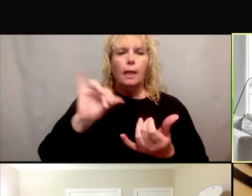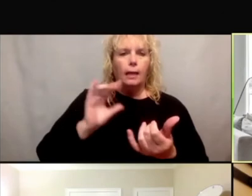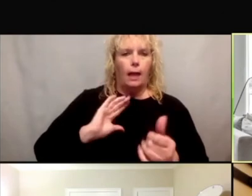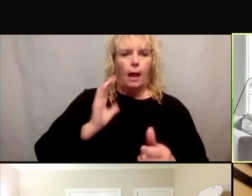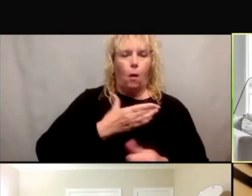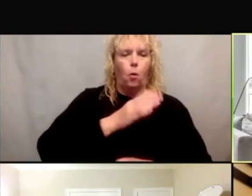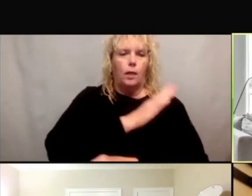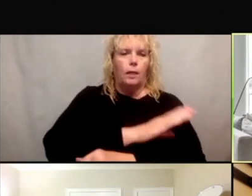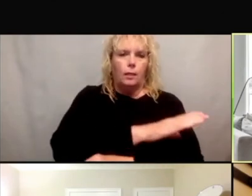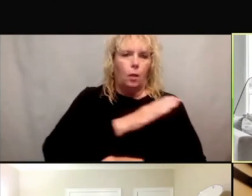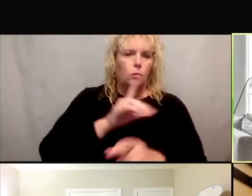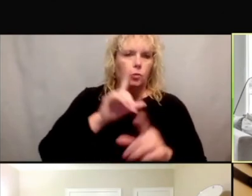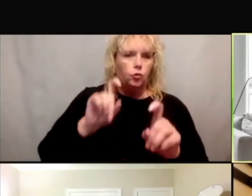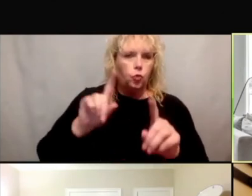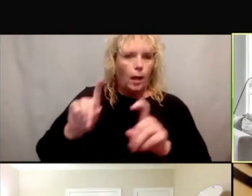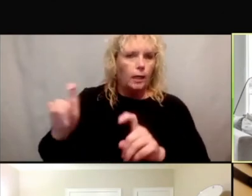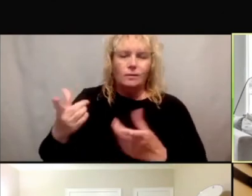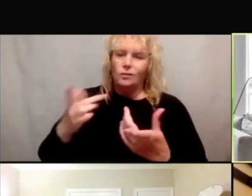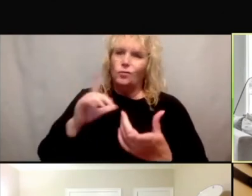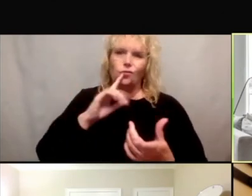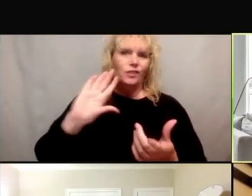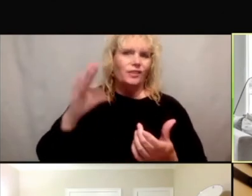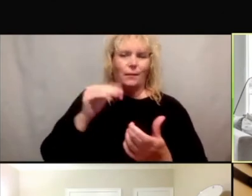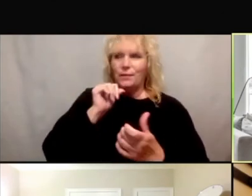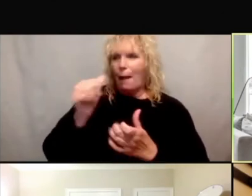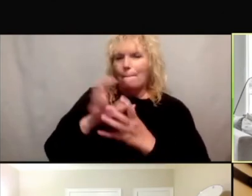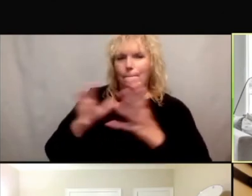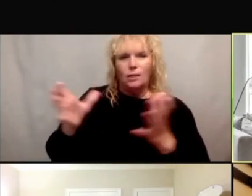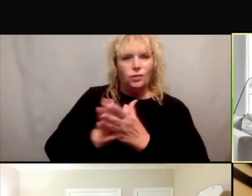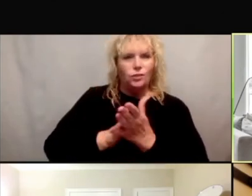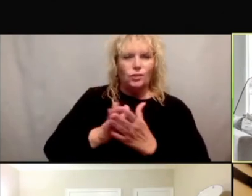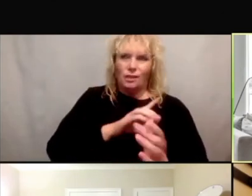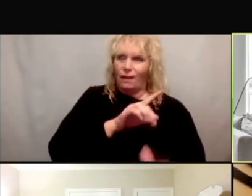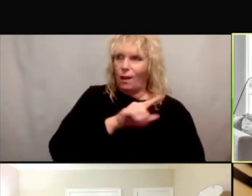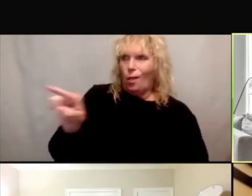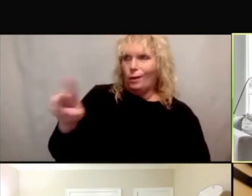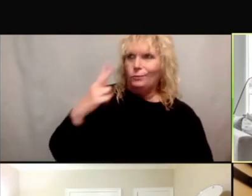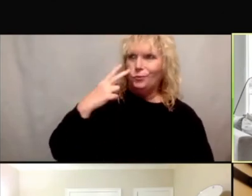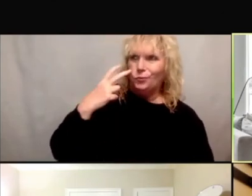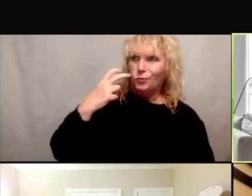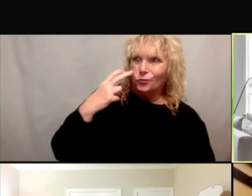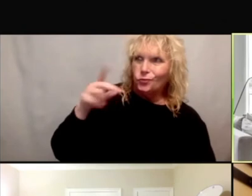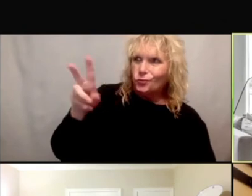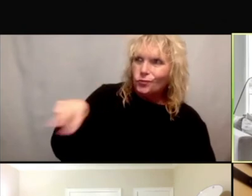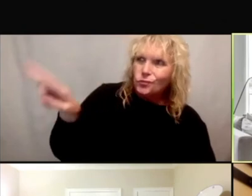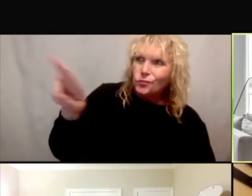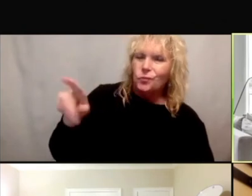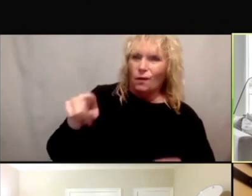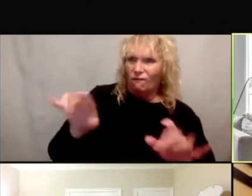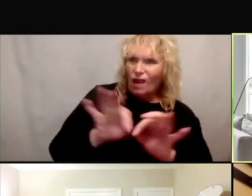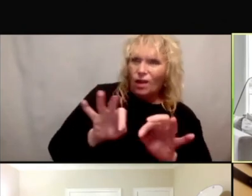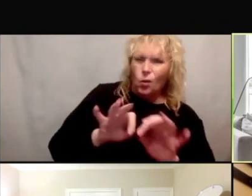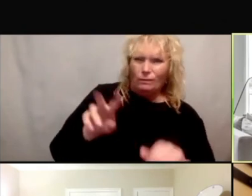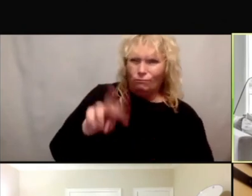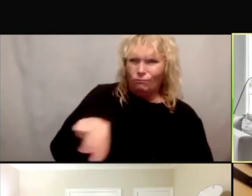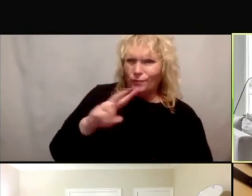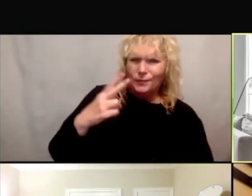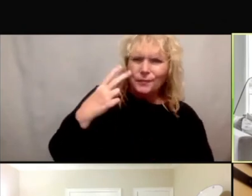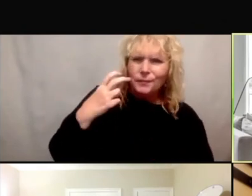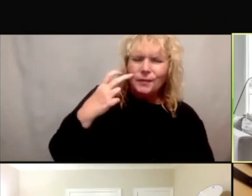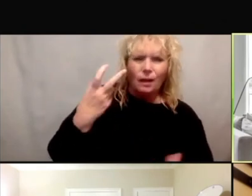models, there's lack of interest, there's skepticism about the researchers, skepticism about the value of the study. And these are all barriers